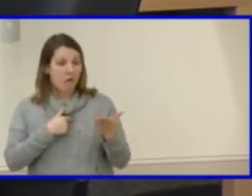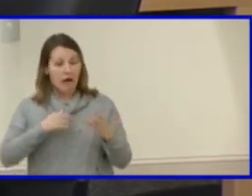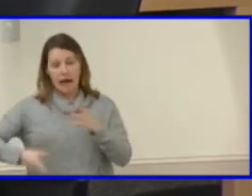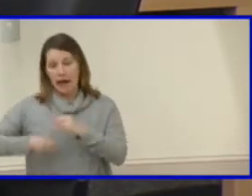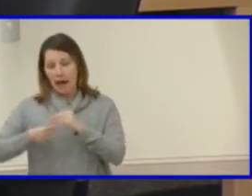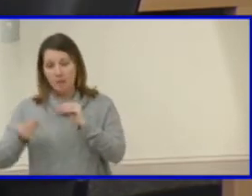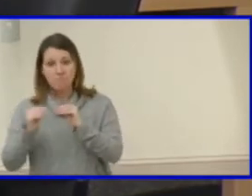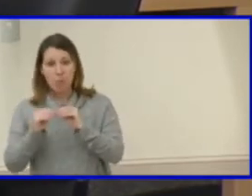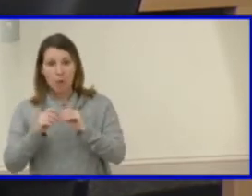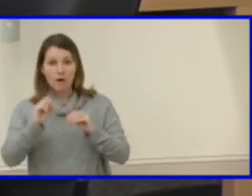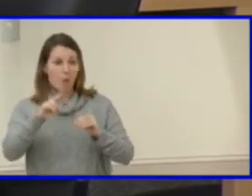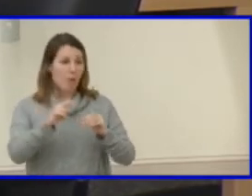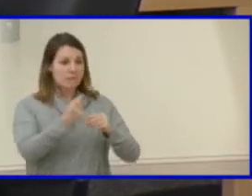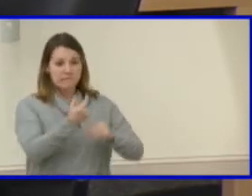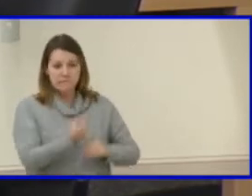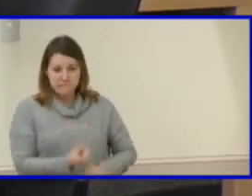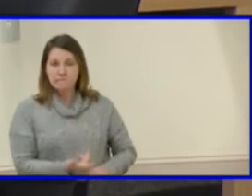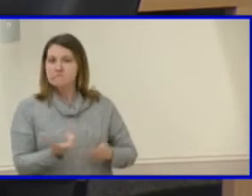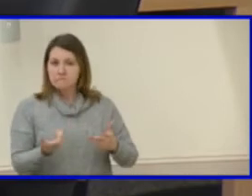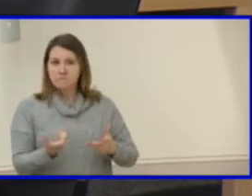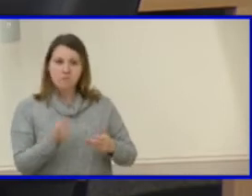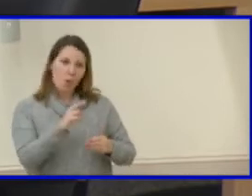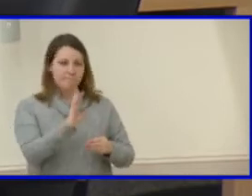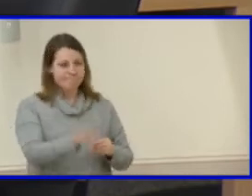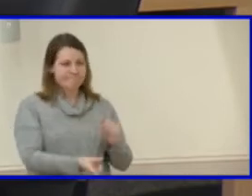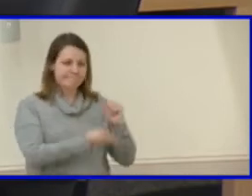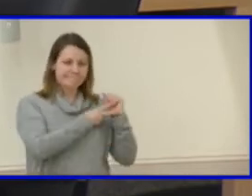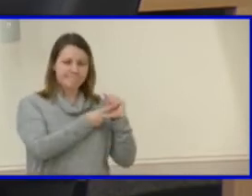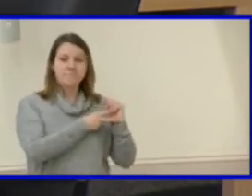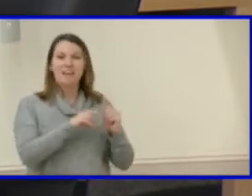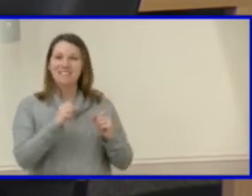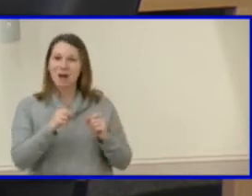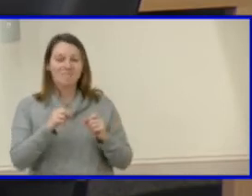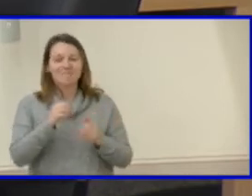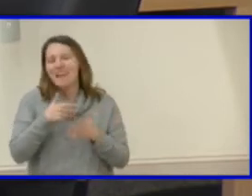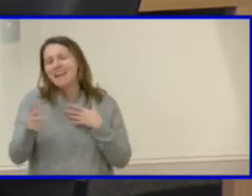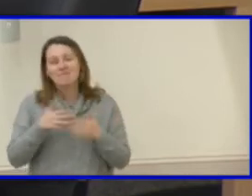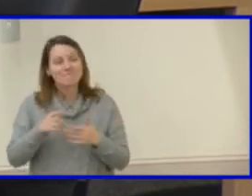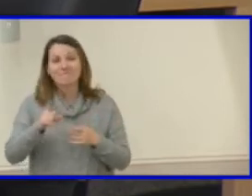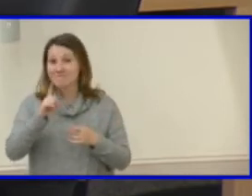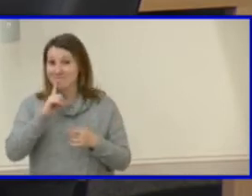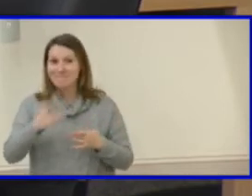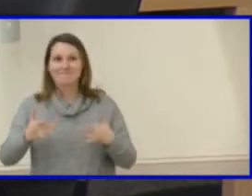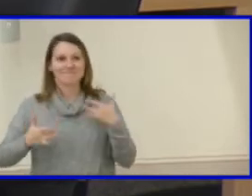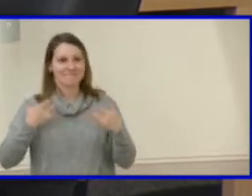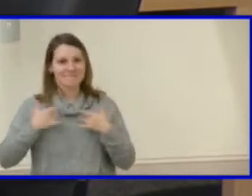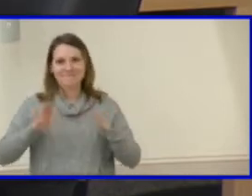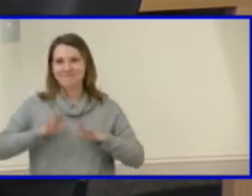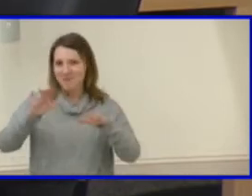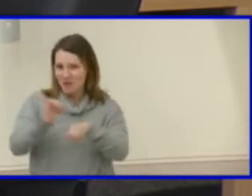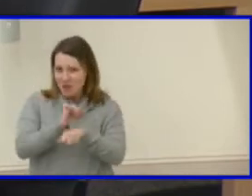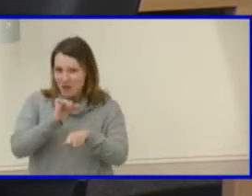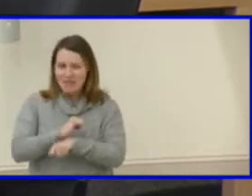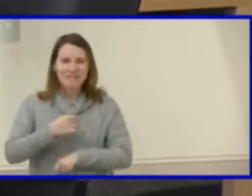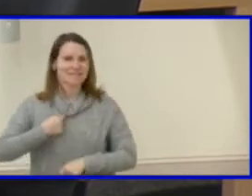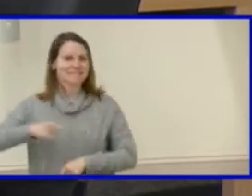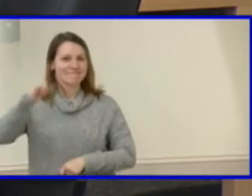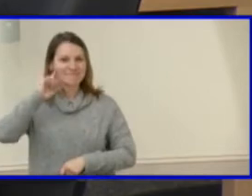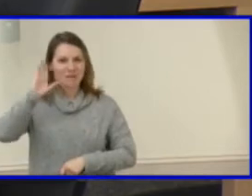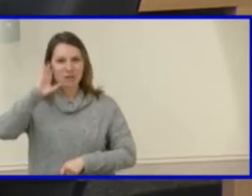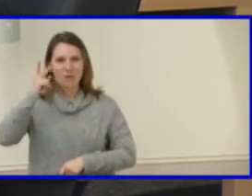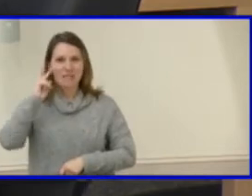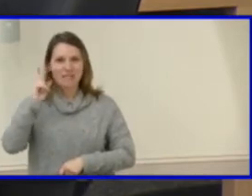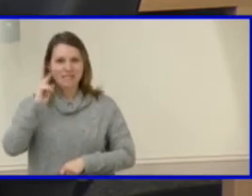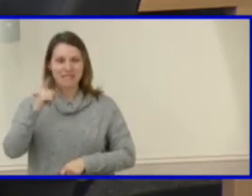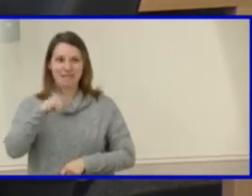So all of that is to say, I'm really excited about this. This is great work. And I think we're going to see this expand even